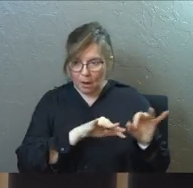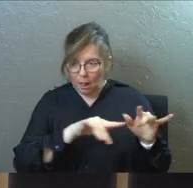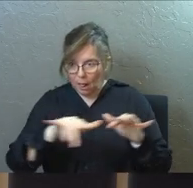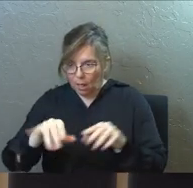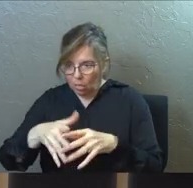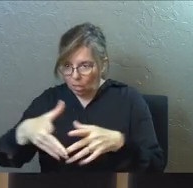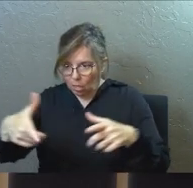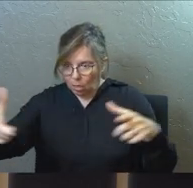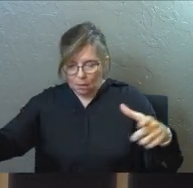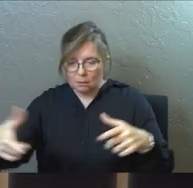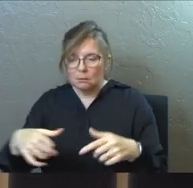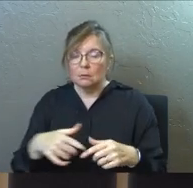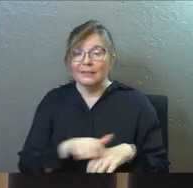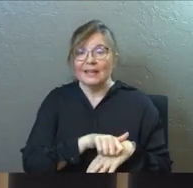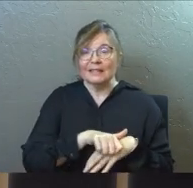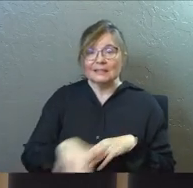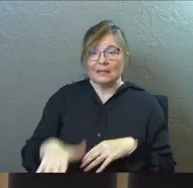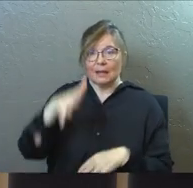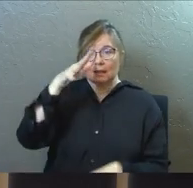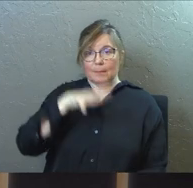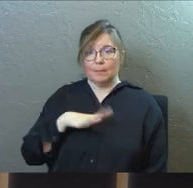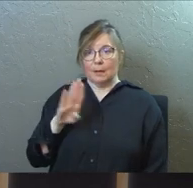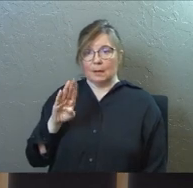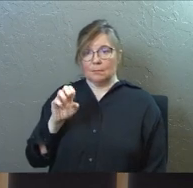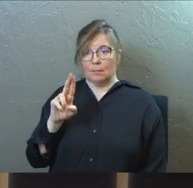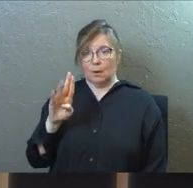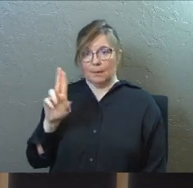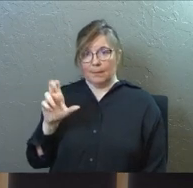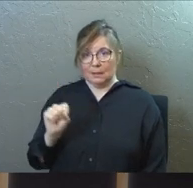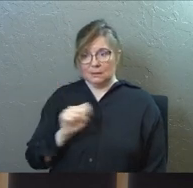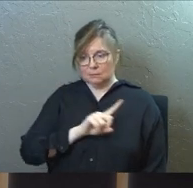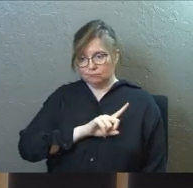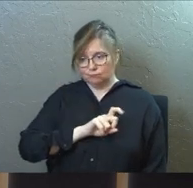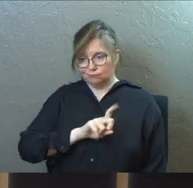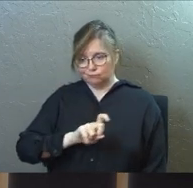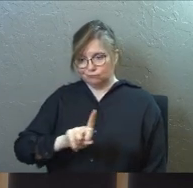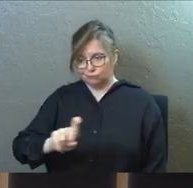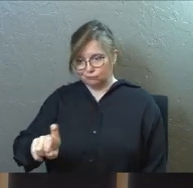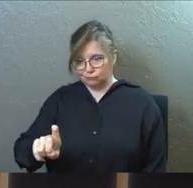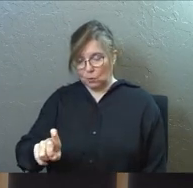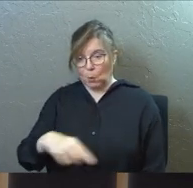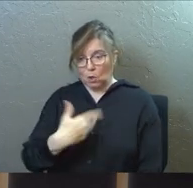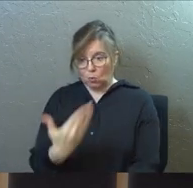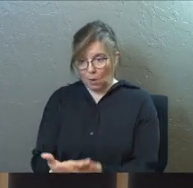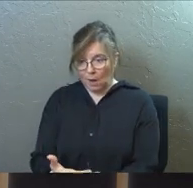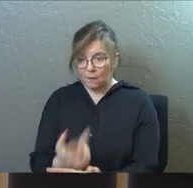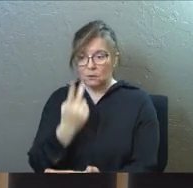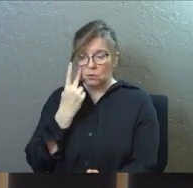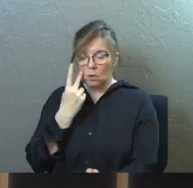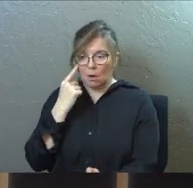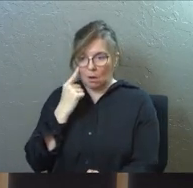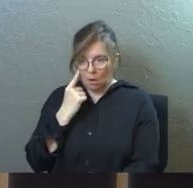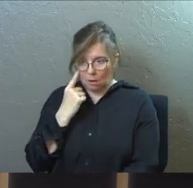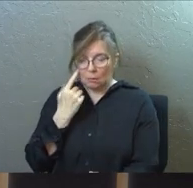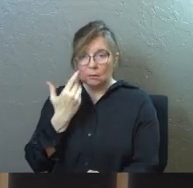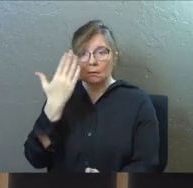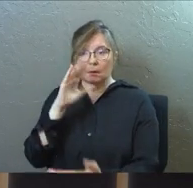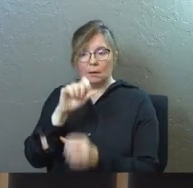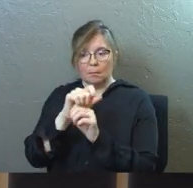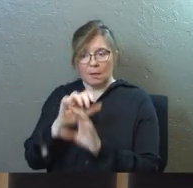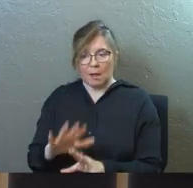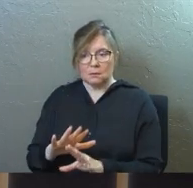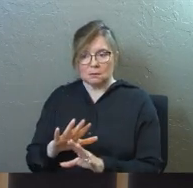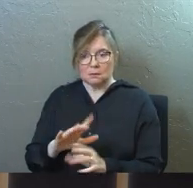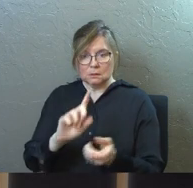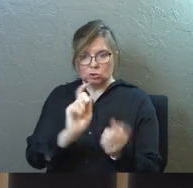Barnabas to Antioch, when he arrived and saw this evidence of God's blessing there, he was filled with joy, and he encouraged the